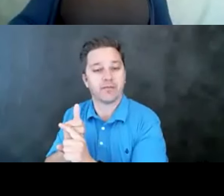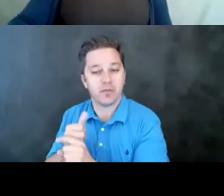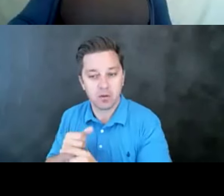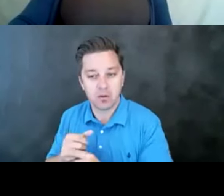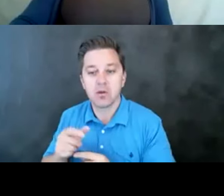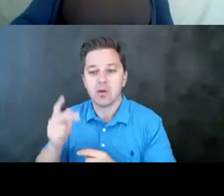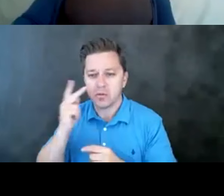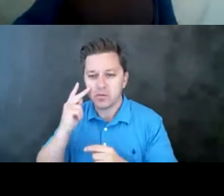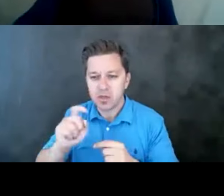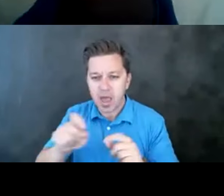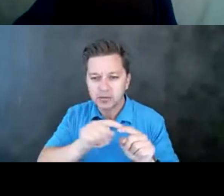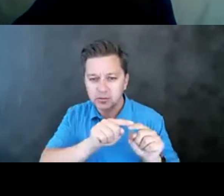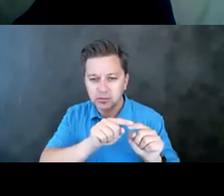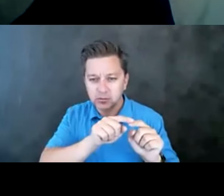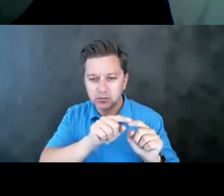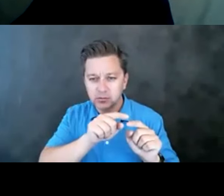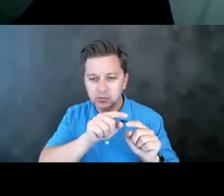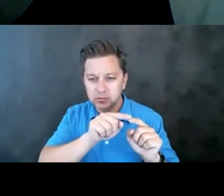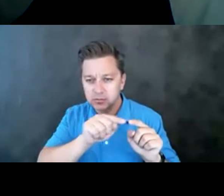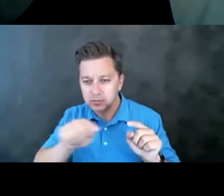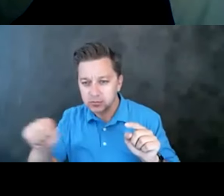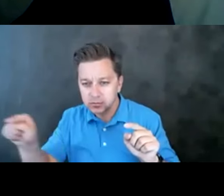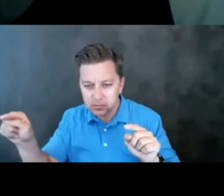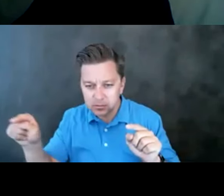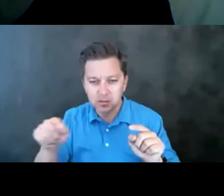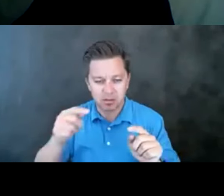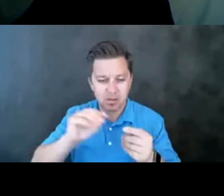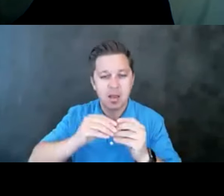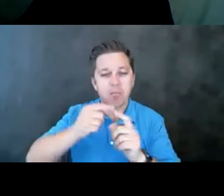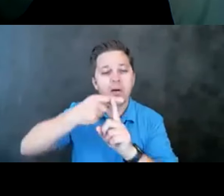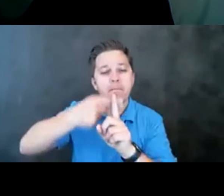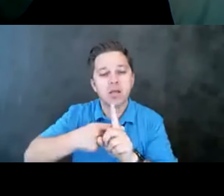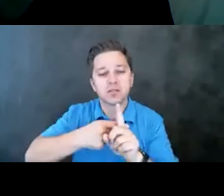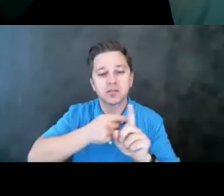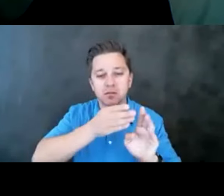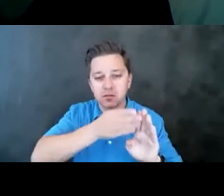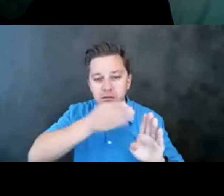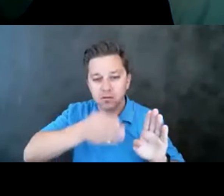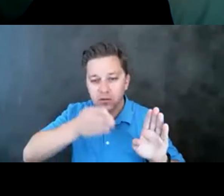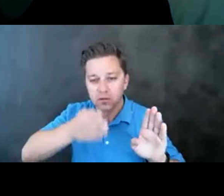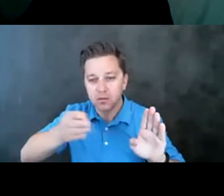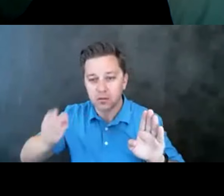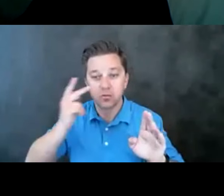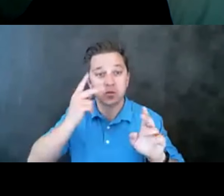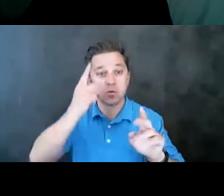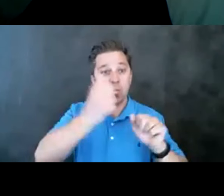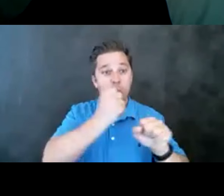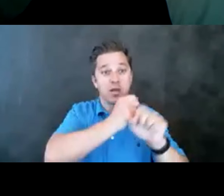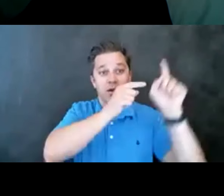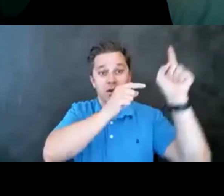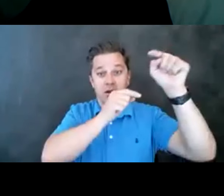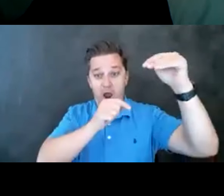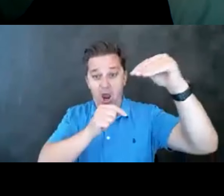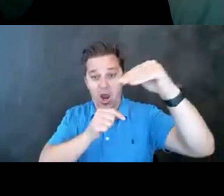it's looking at number of months. So we see significant drop-offs right here, you know, after the one-year mark, and it continues